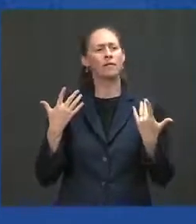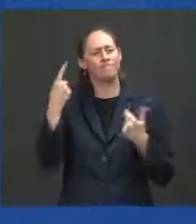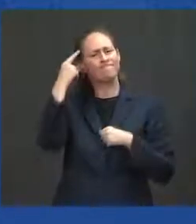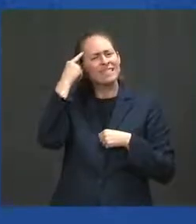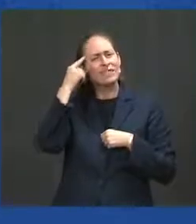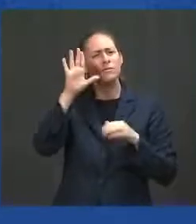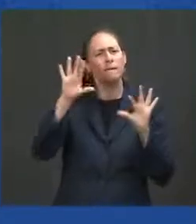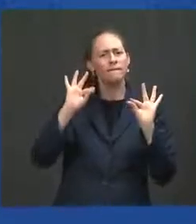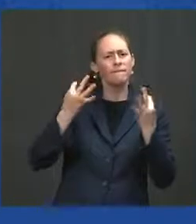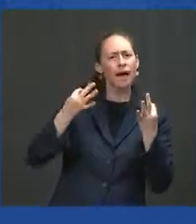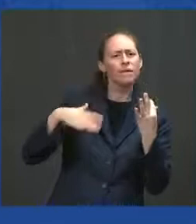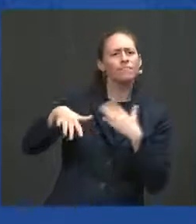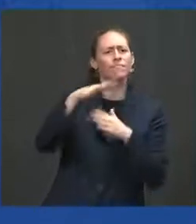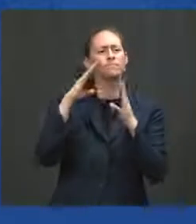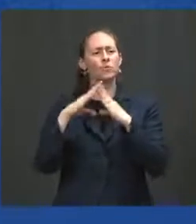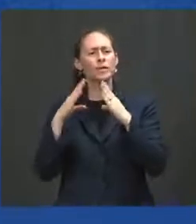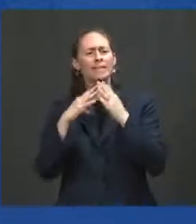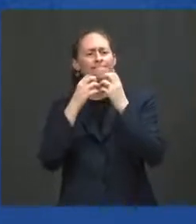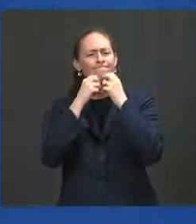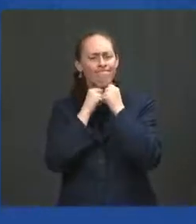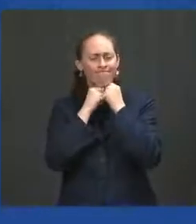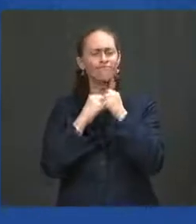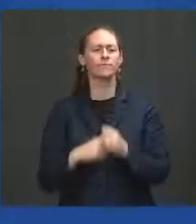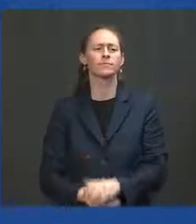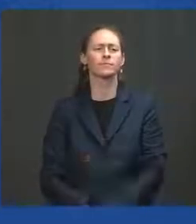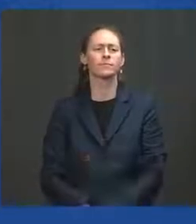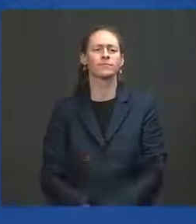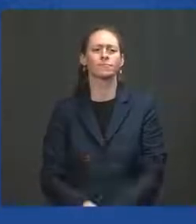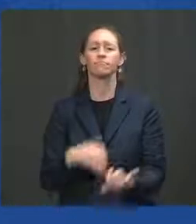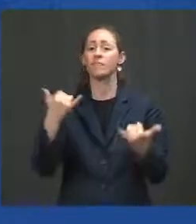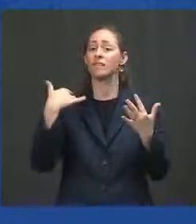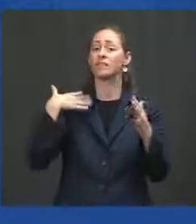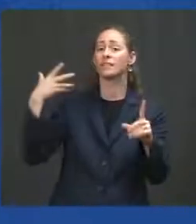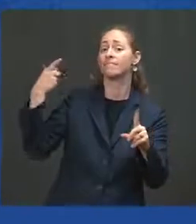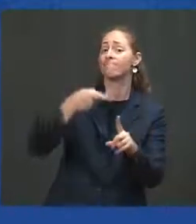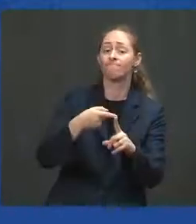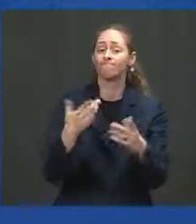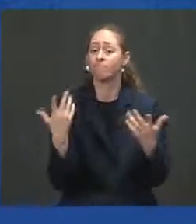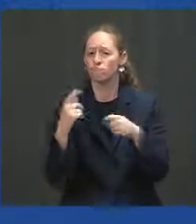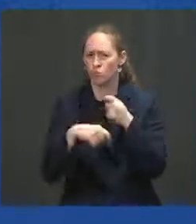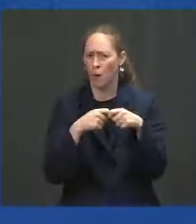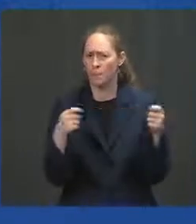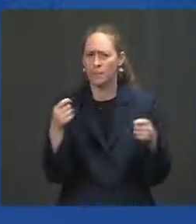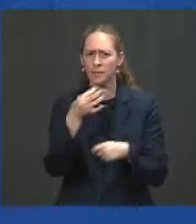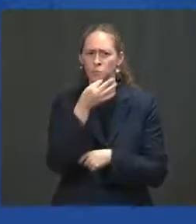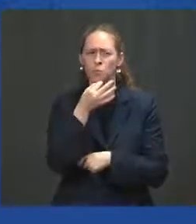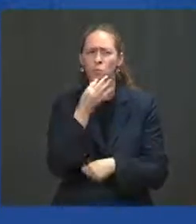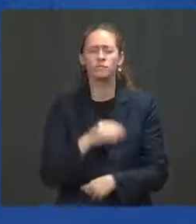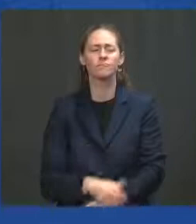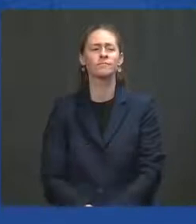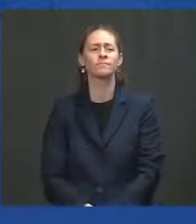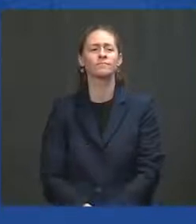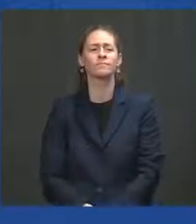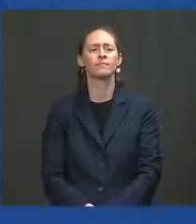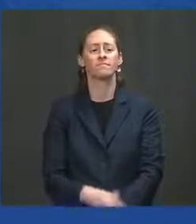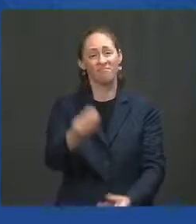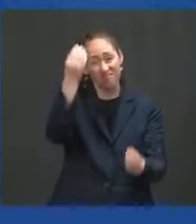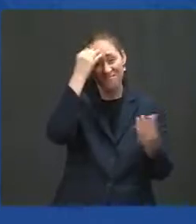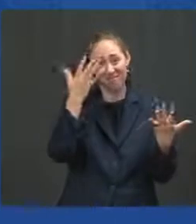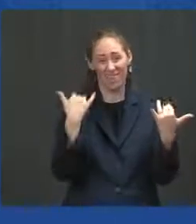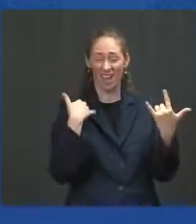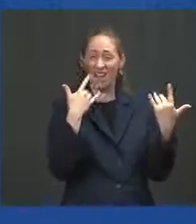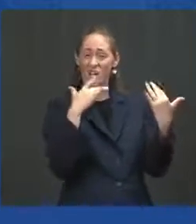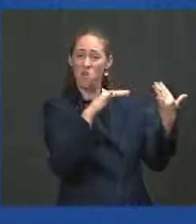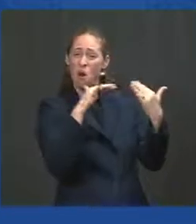your country. I'll close with this. We're in the midst of a wartime effort to beat this pandemic.